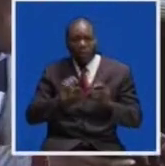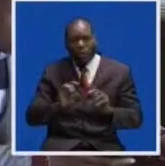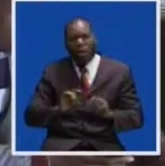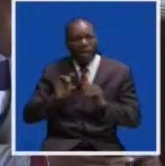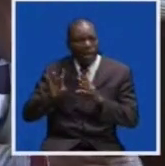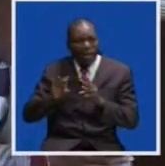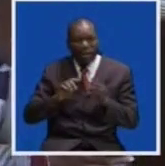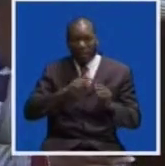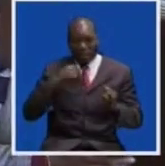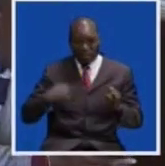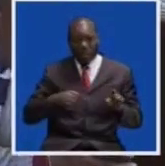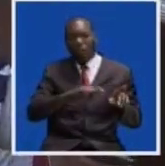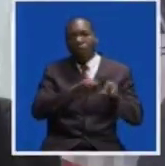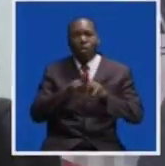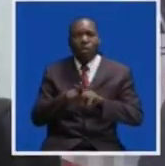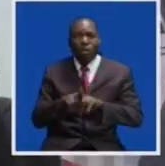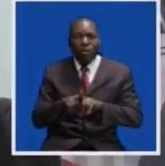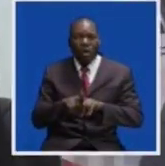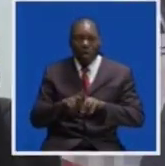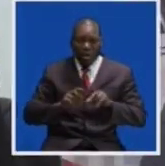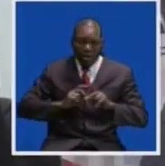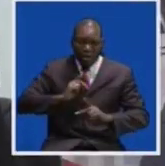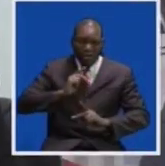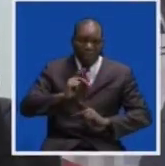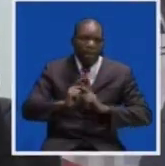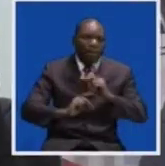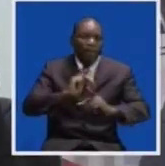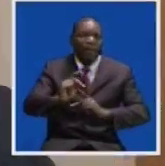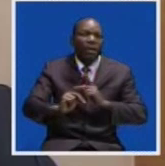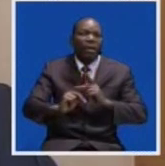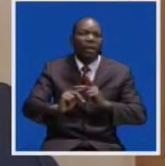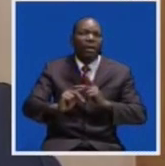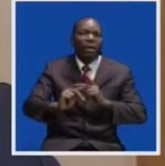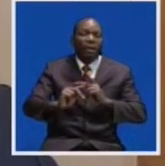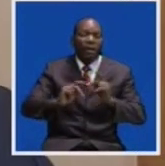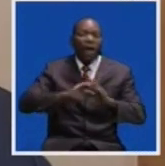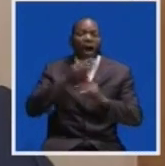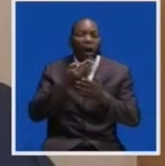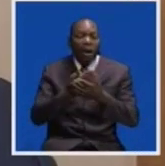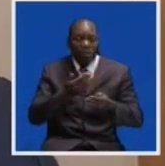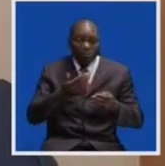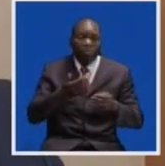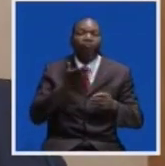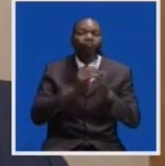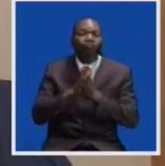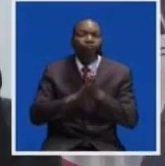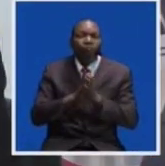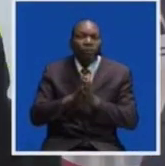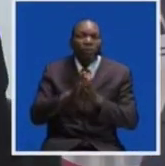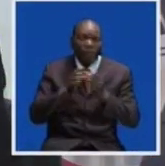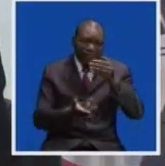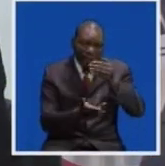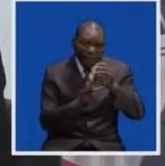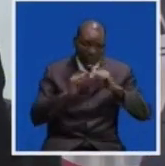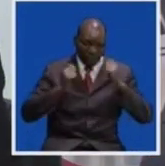and we have Chinese. And the process is such that all those who are interested are reporting to the technical